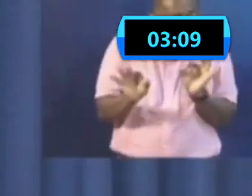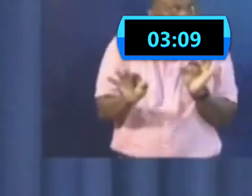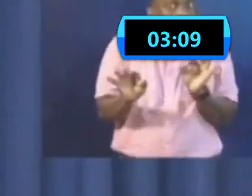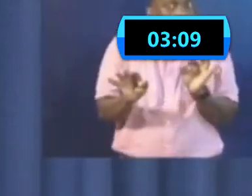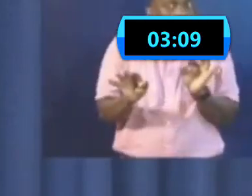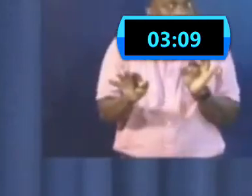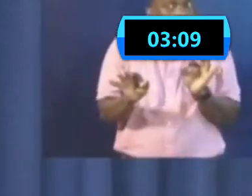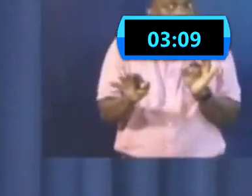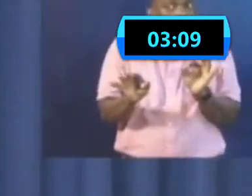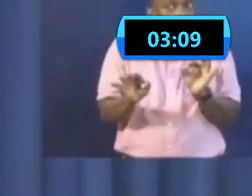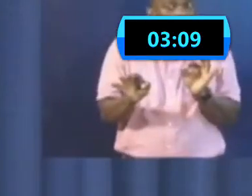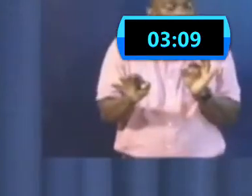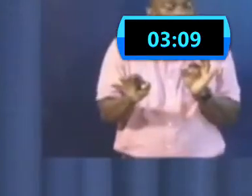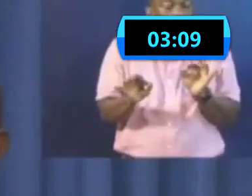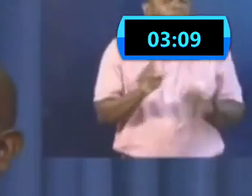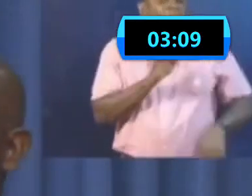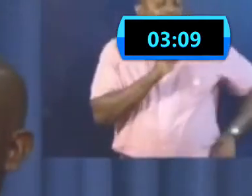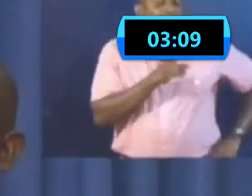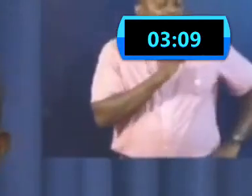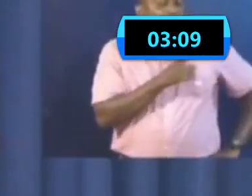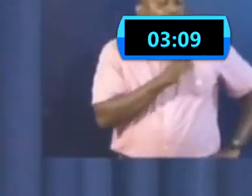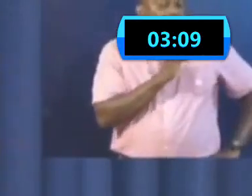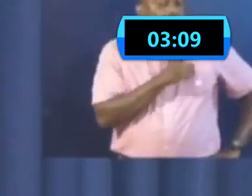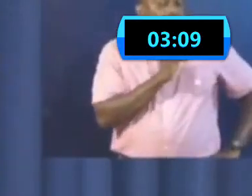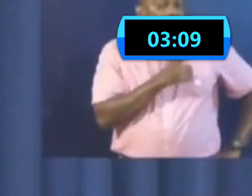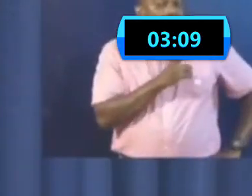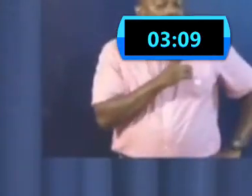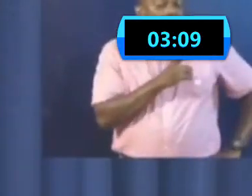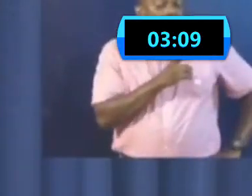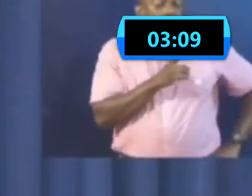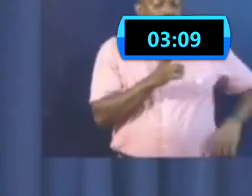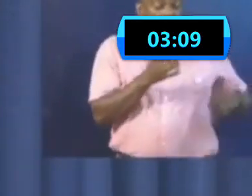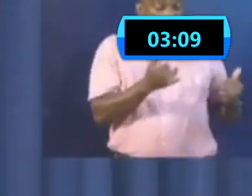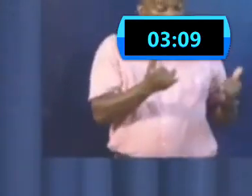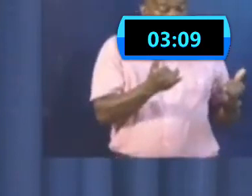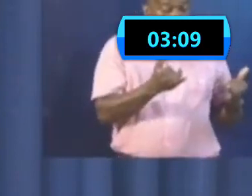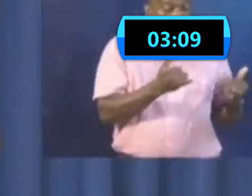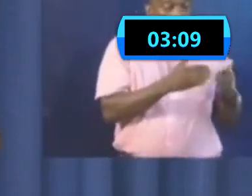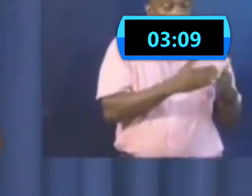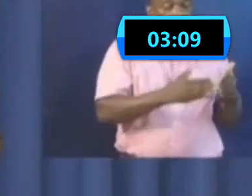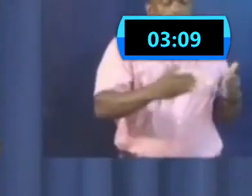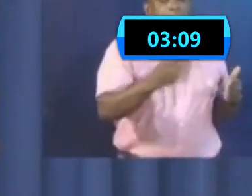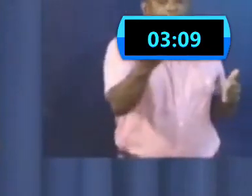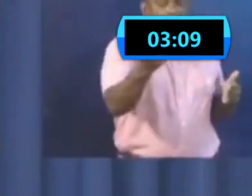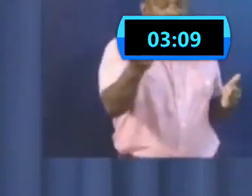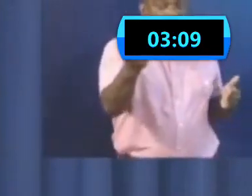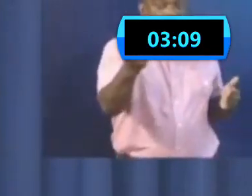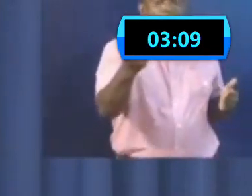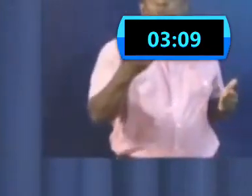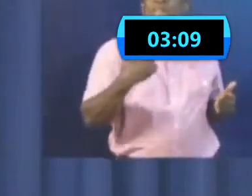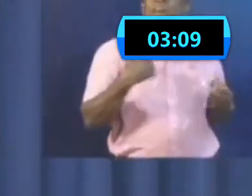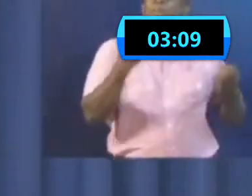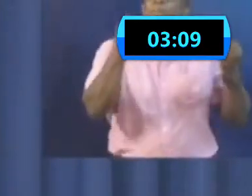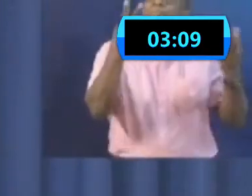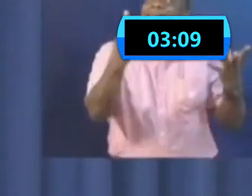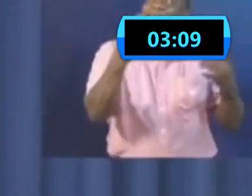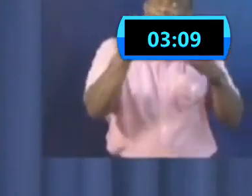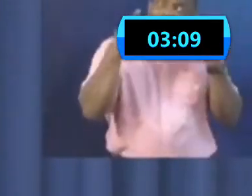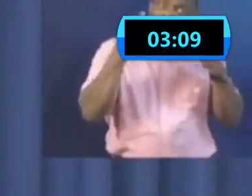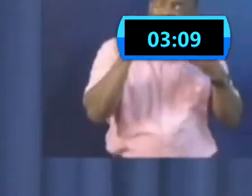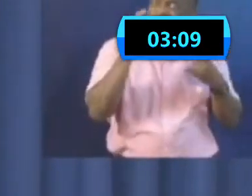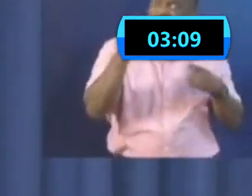that in the population now and by Monday, there are masks around. And if you can't get a mask,